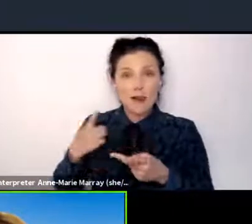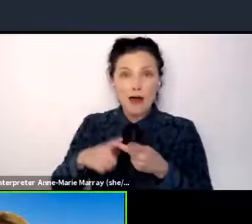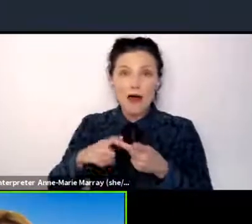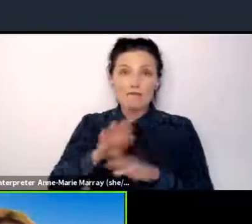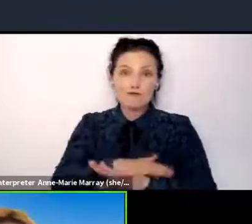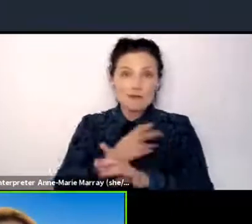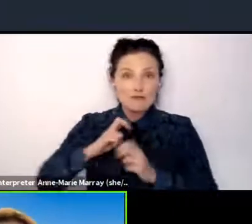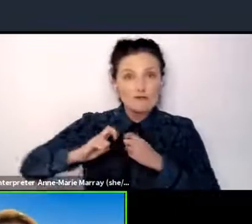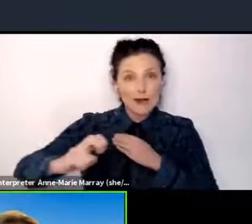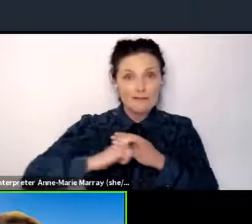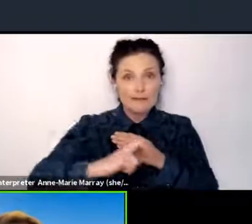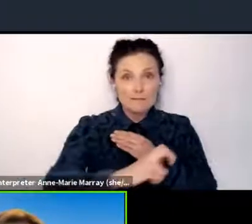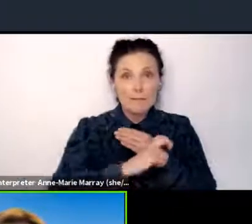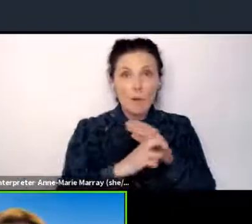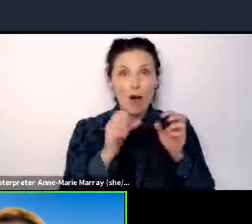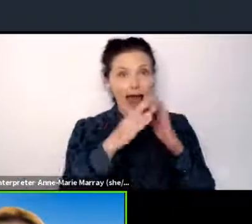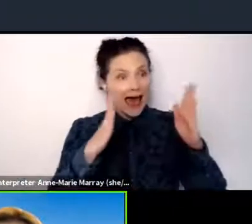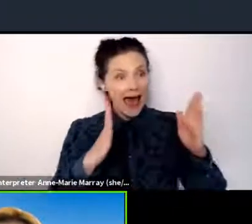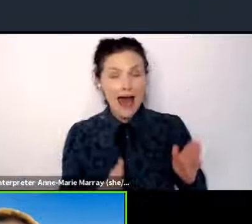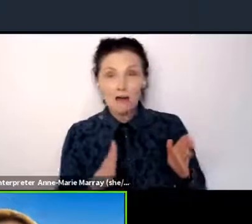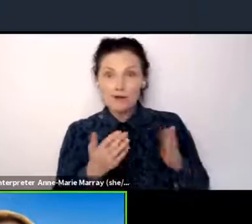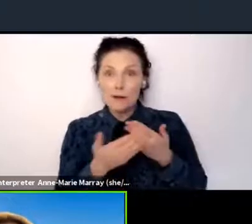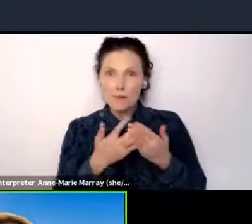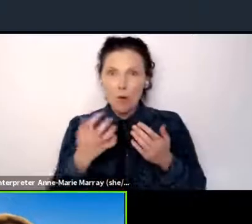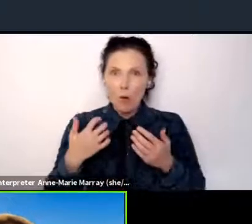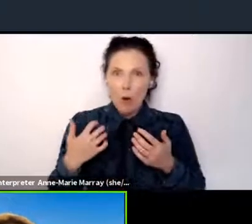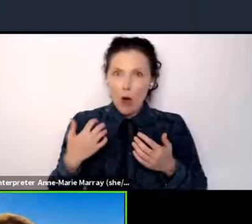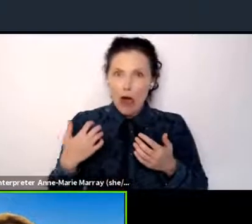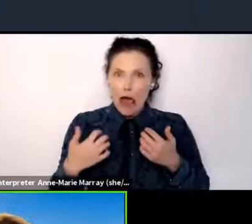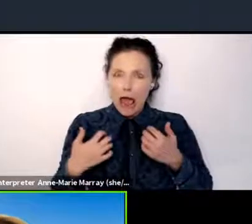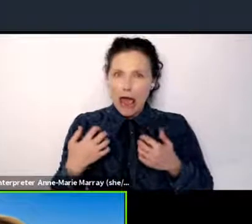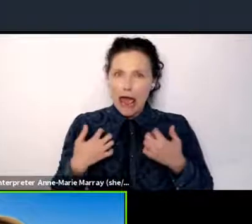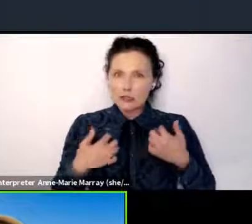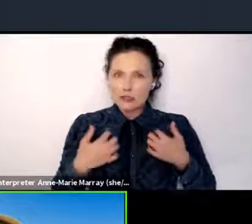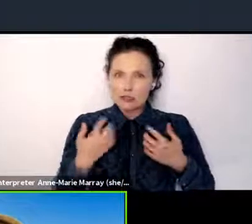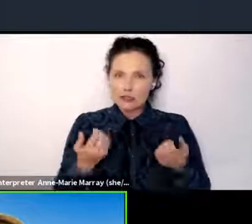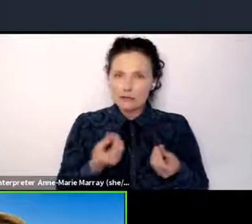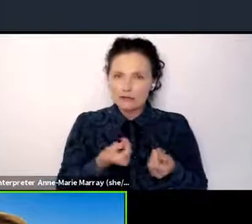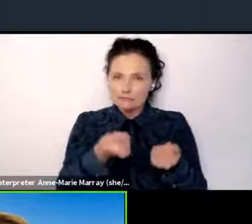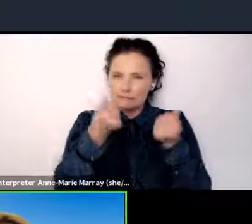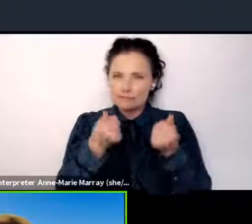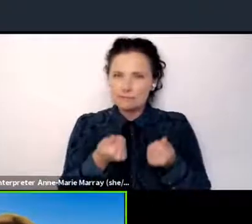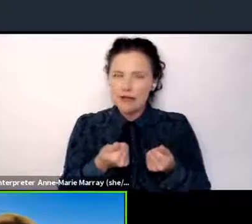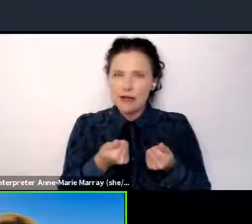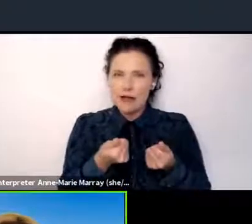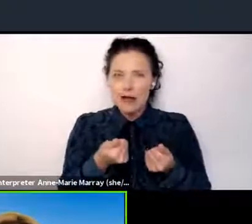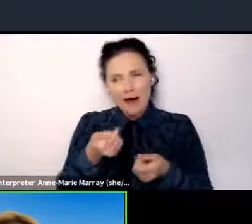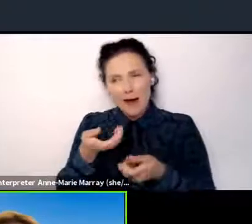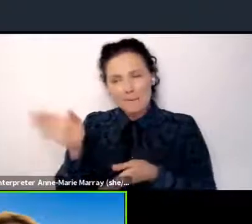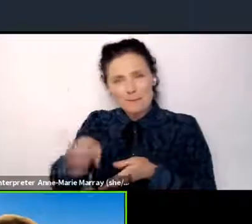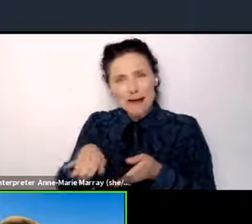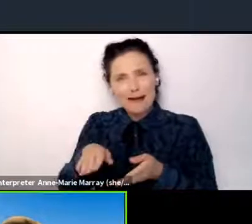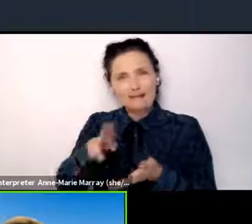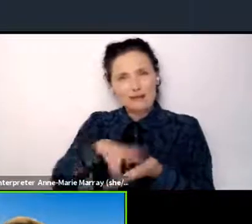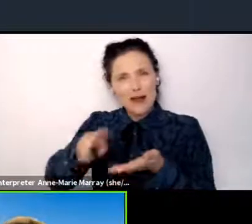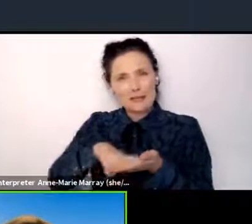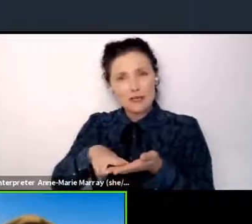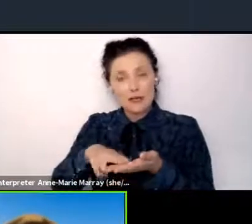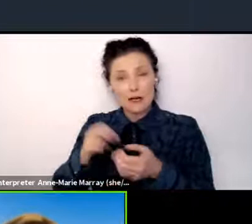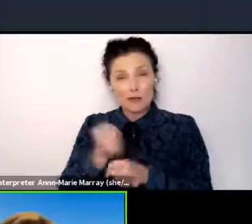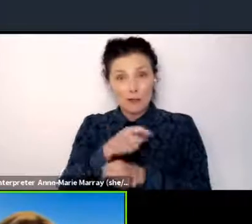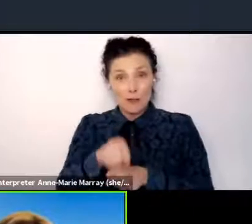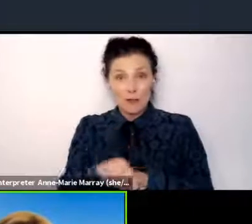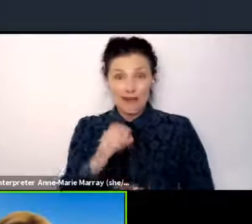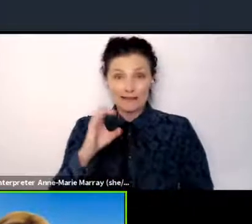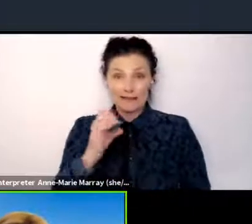creating more energy efficient housing, lowering people's bills and restoring nature. Doing that within the C40 cities alone would create